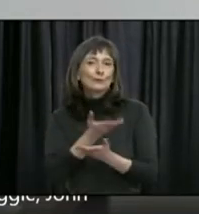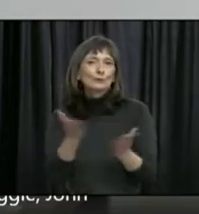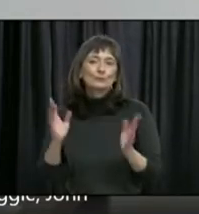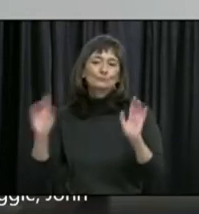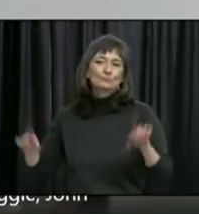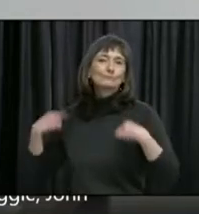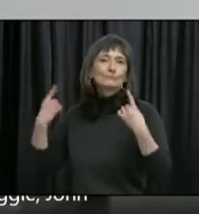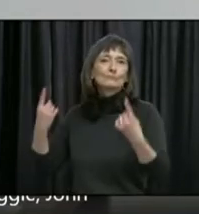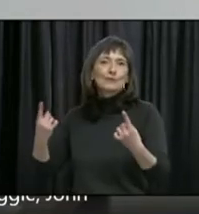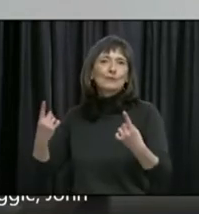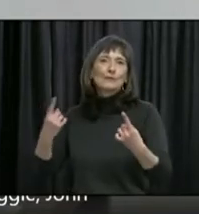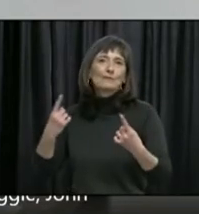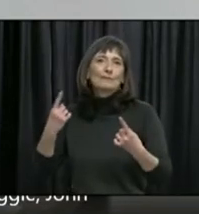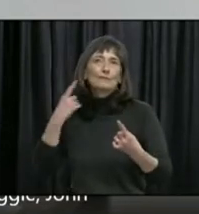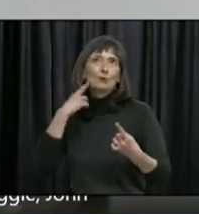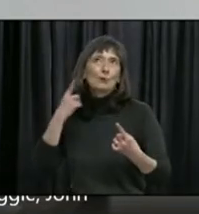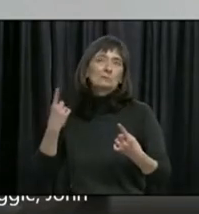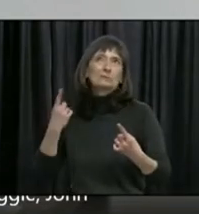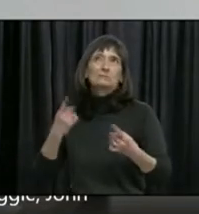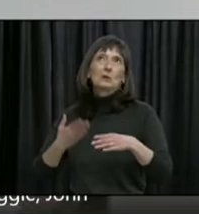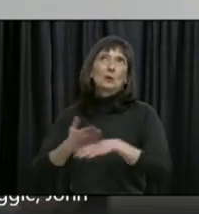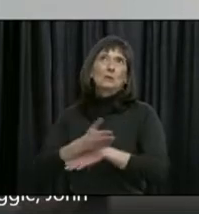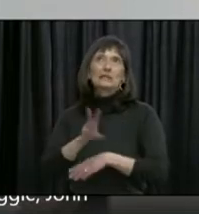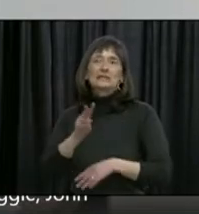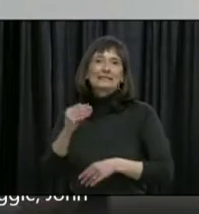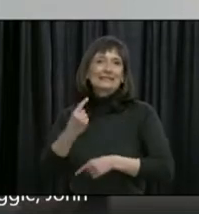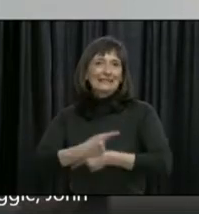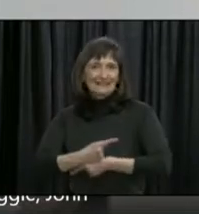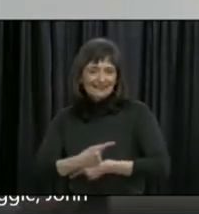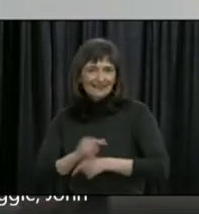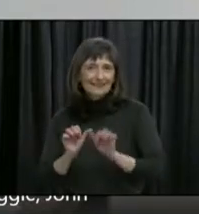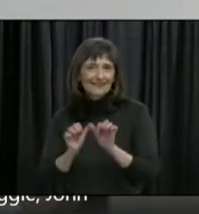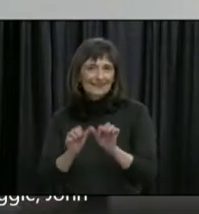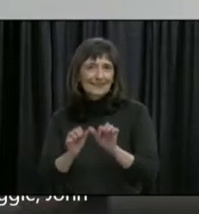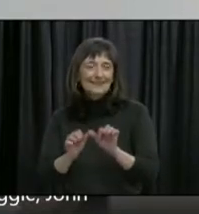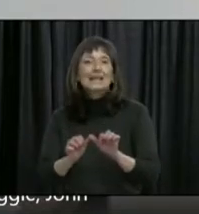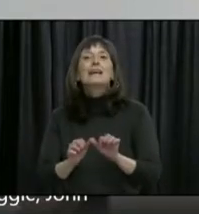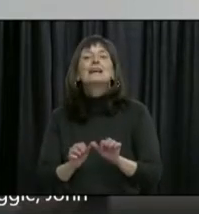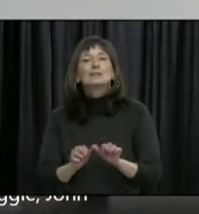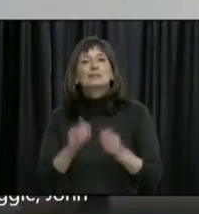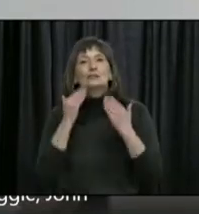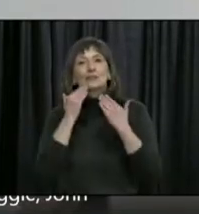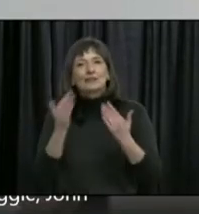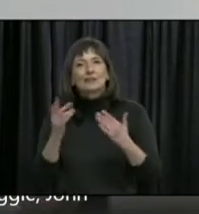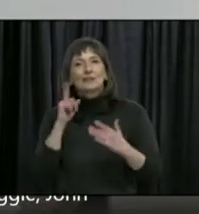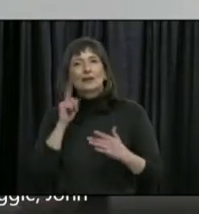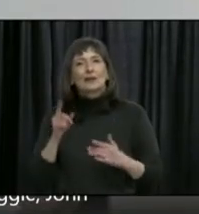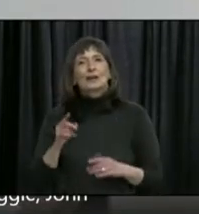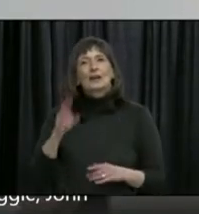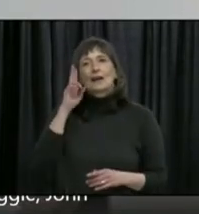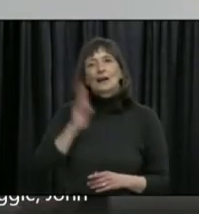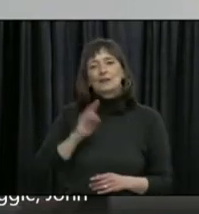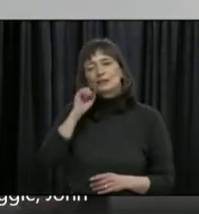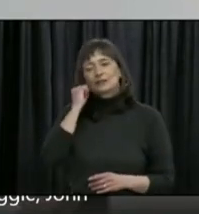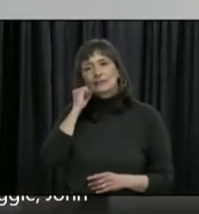done for the last over 60 days. And thank you for Heather and Sheila.